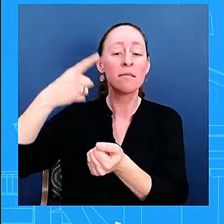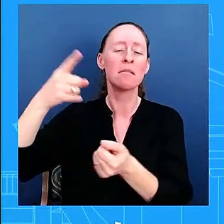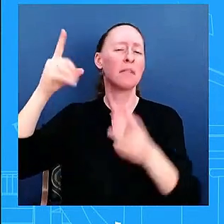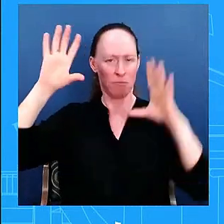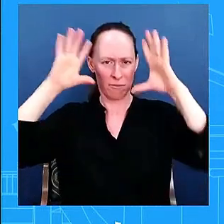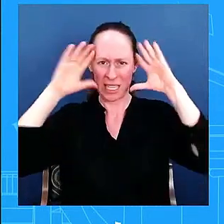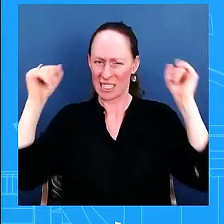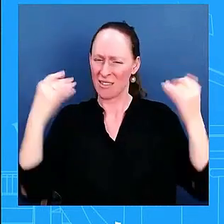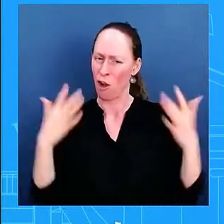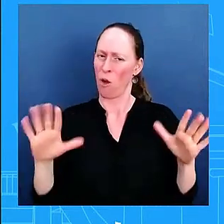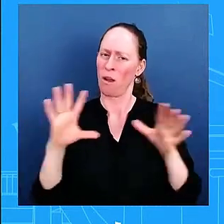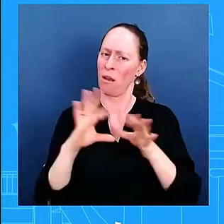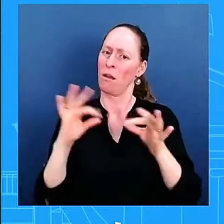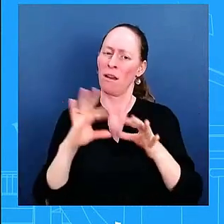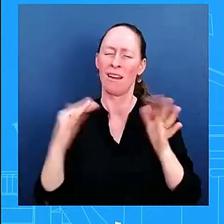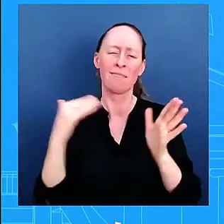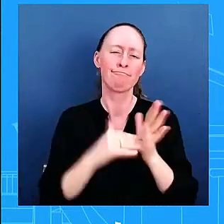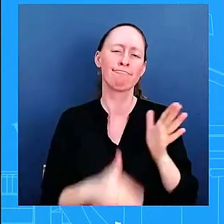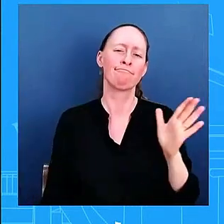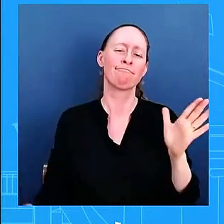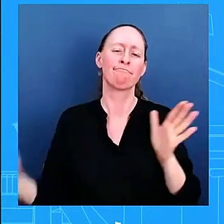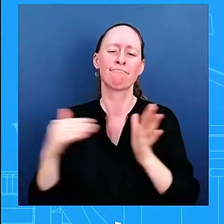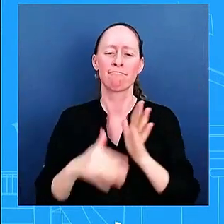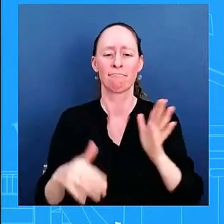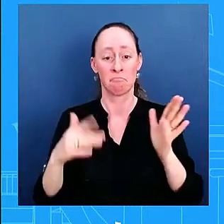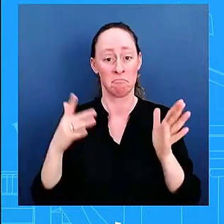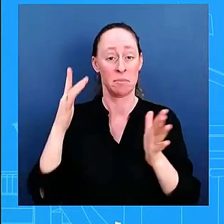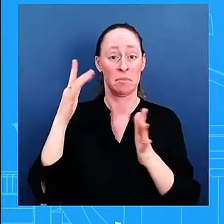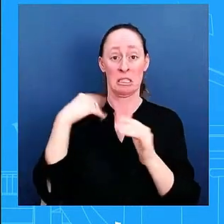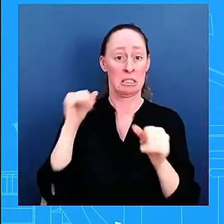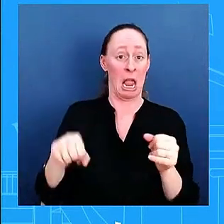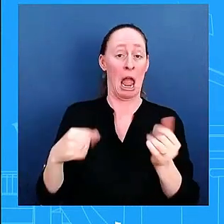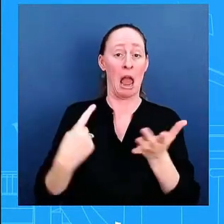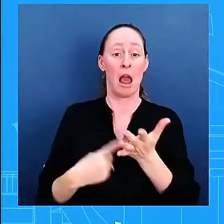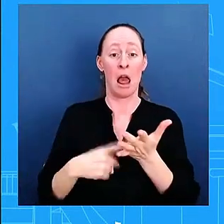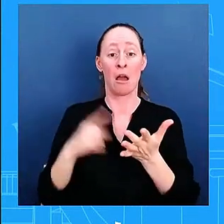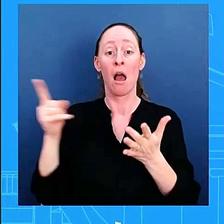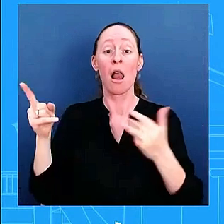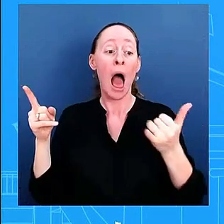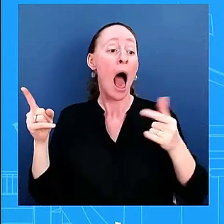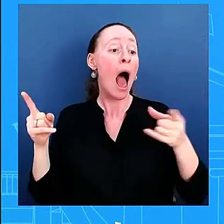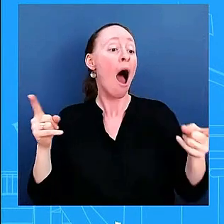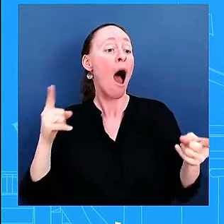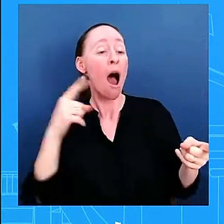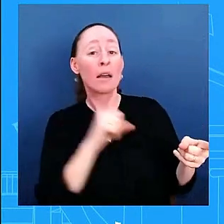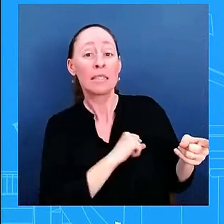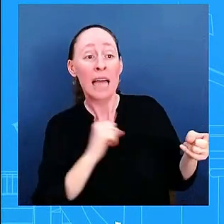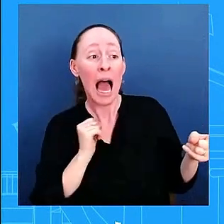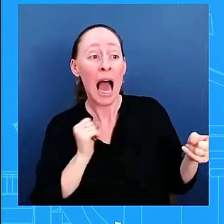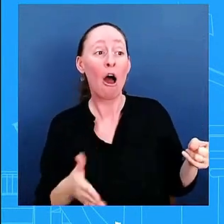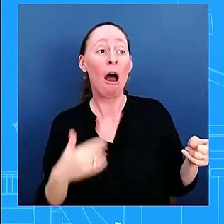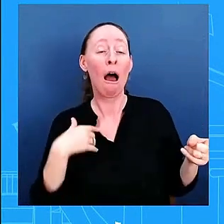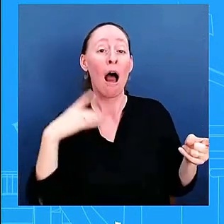president i'm not going to speak for other senators and how they how they decide to move forward with their campaign go